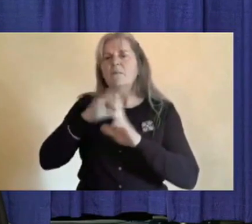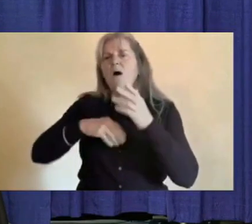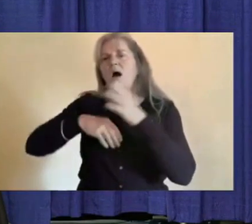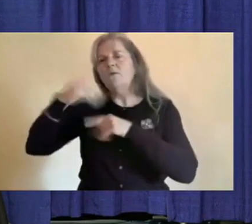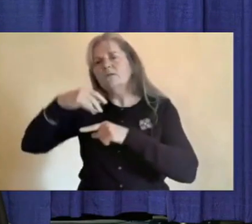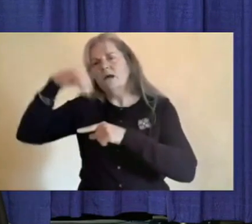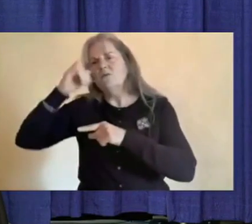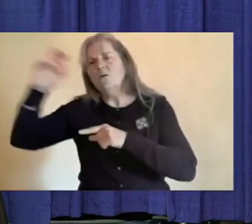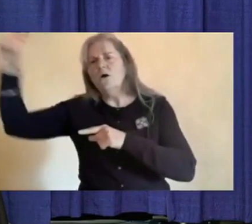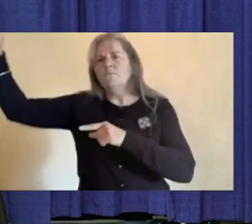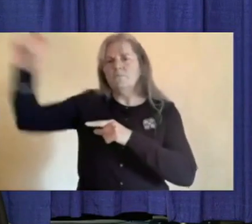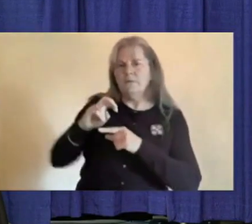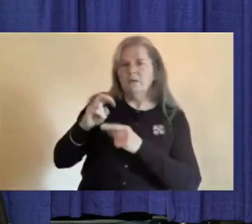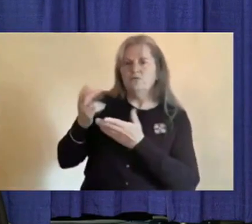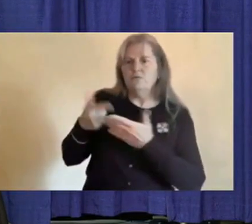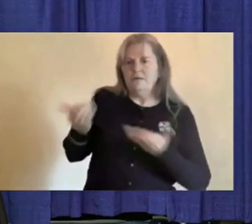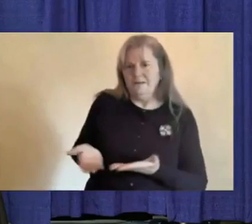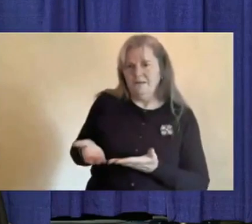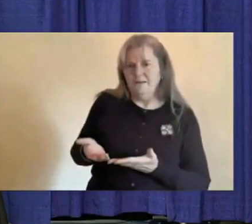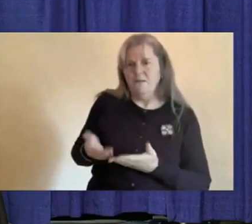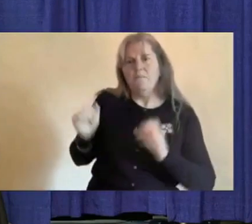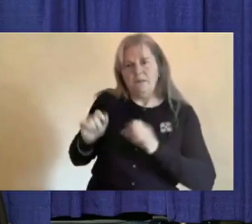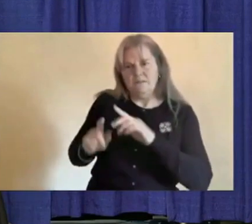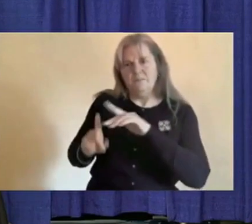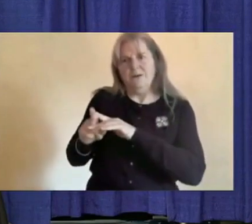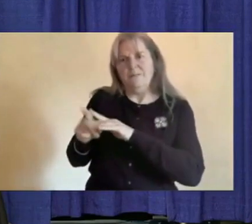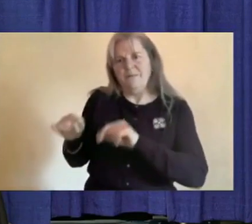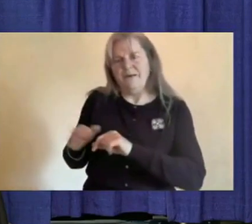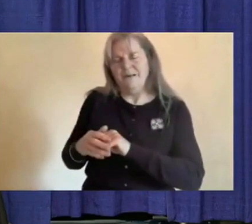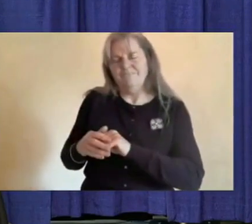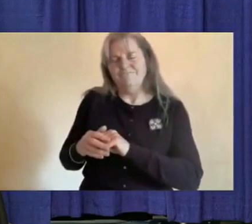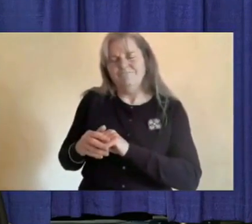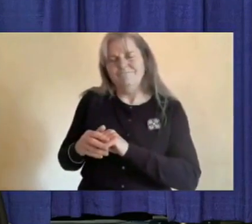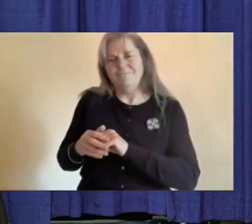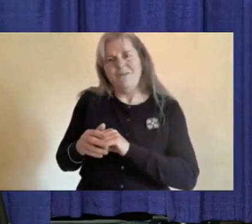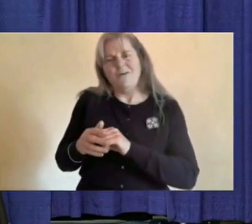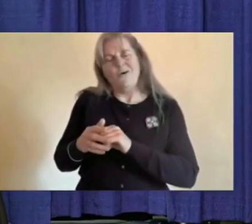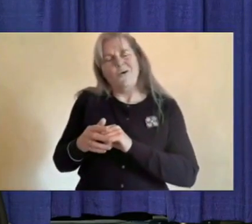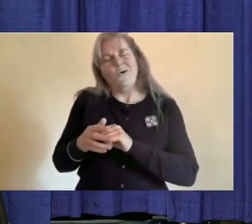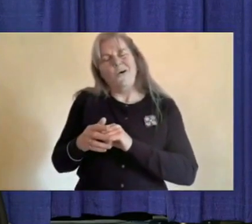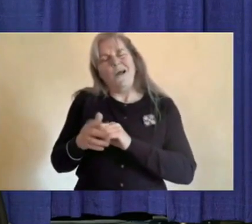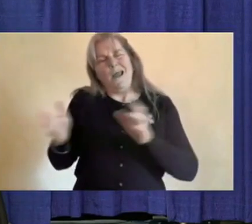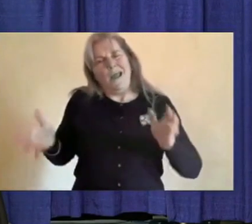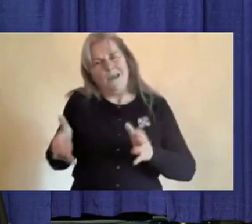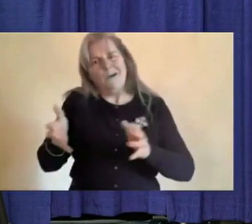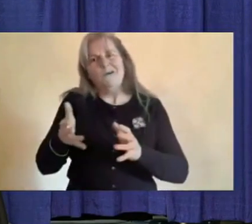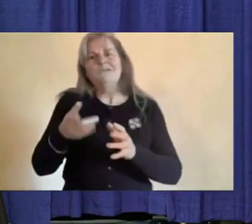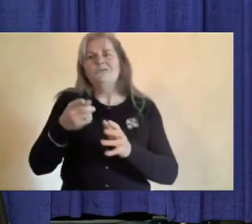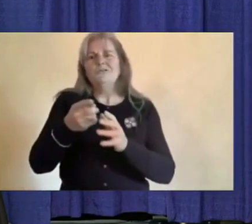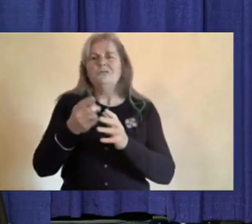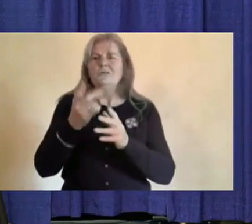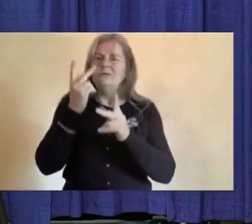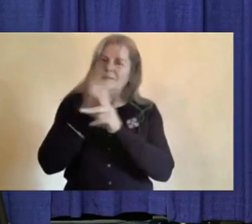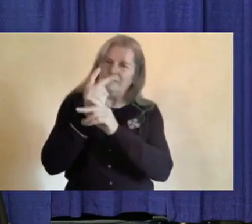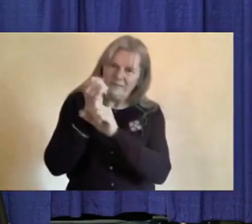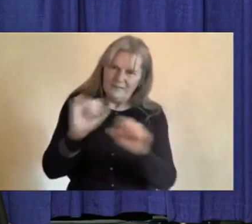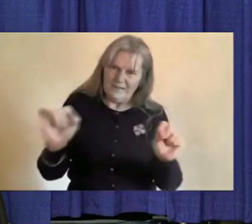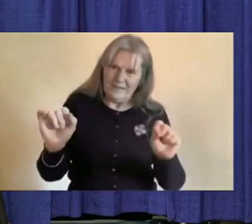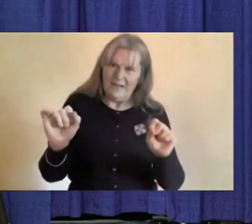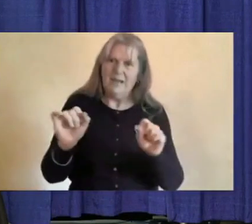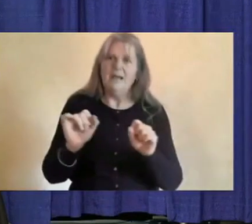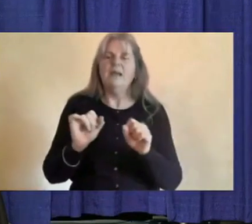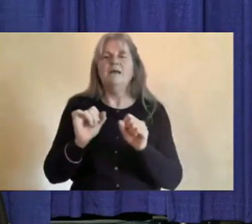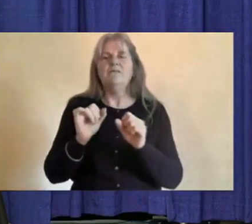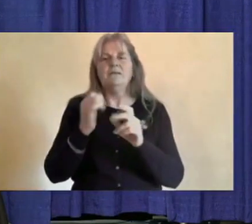We all recognize the efforts of all Yukoners to stay safe and to keep COVID-19 at bay and we and you